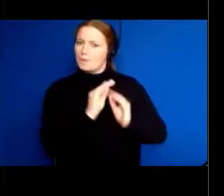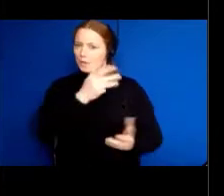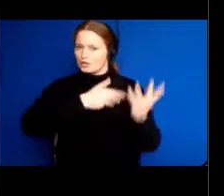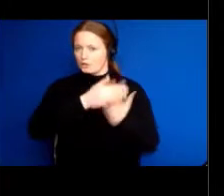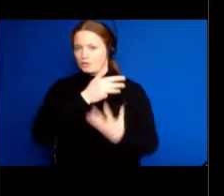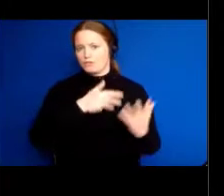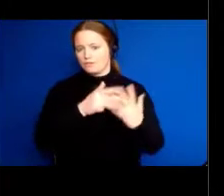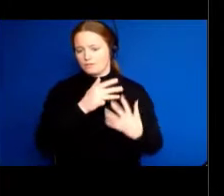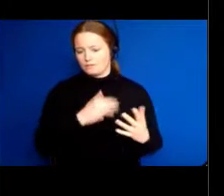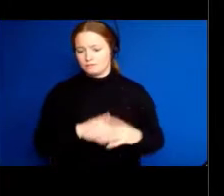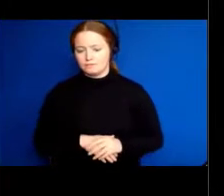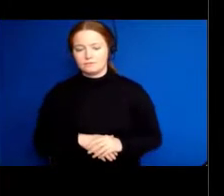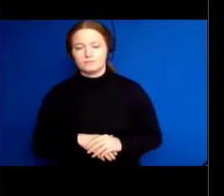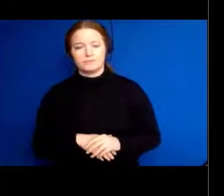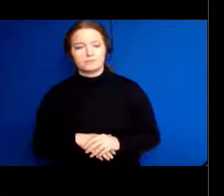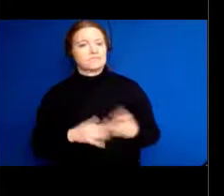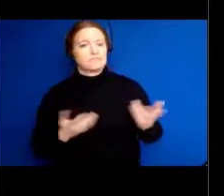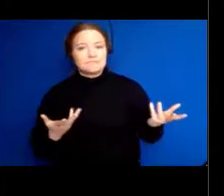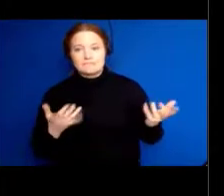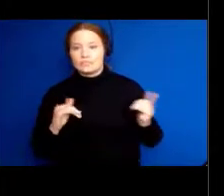What can you do about this?